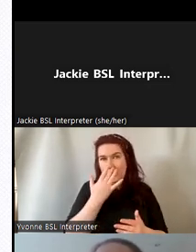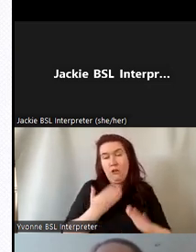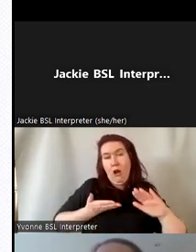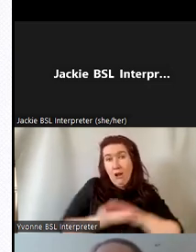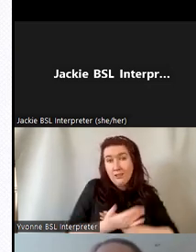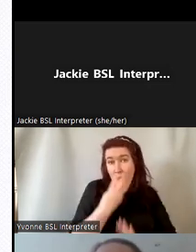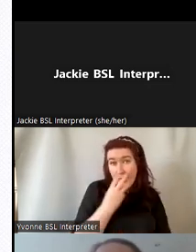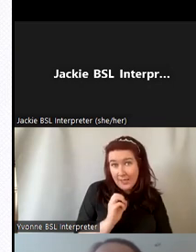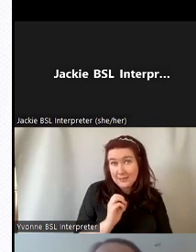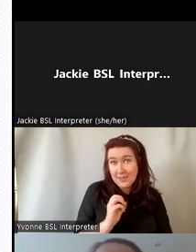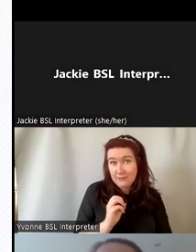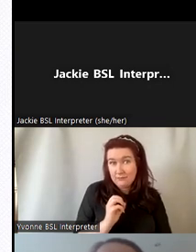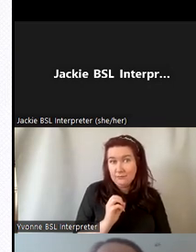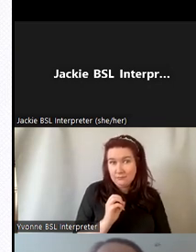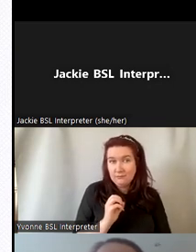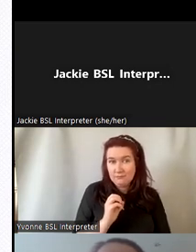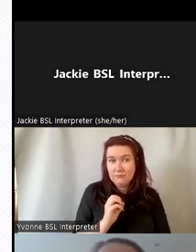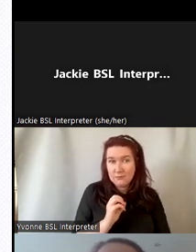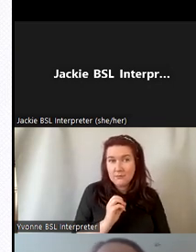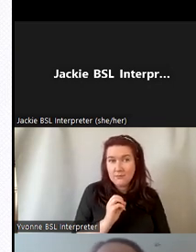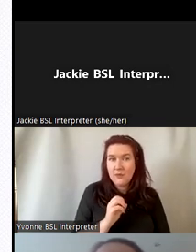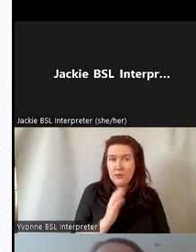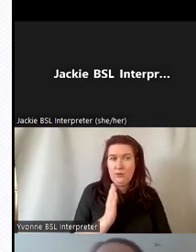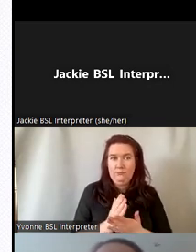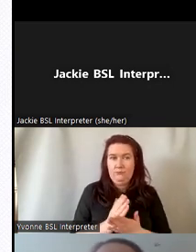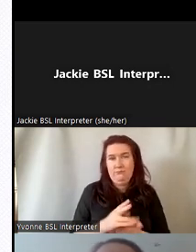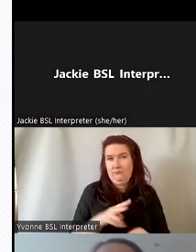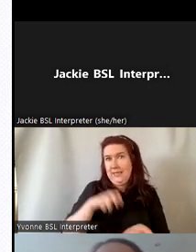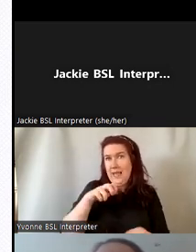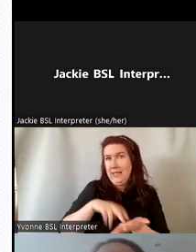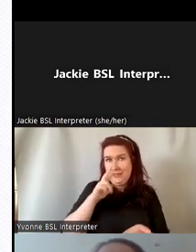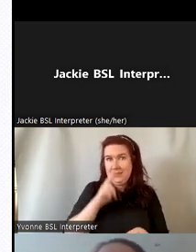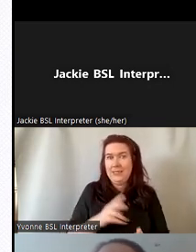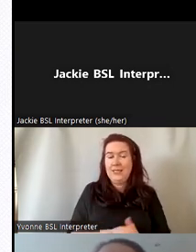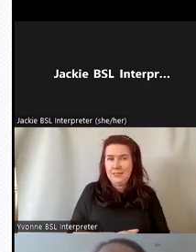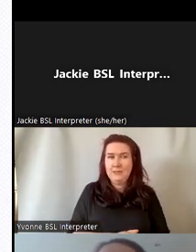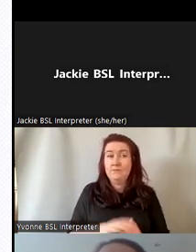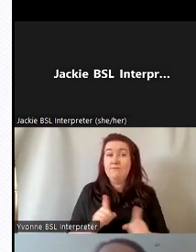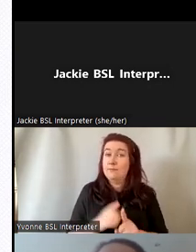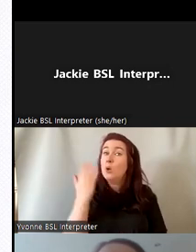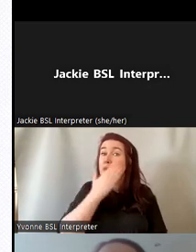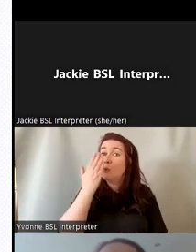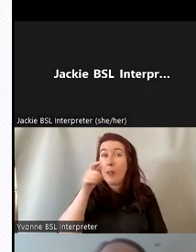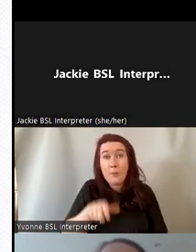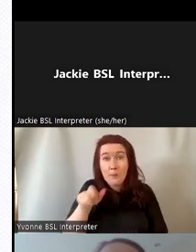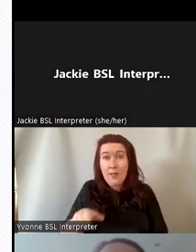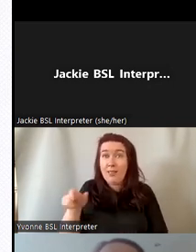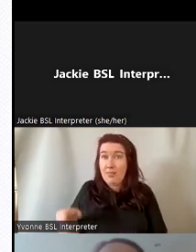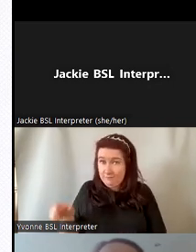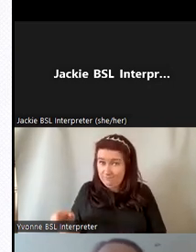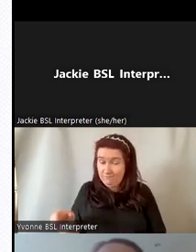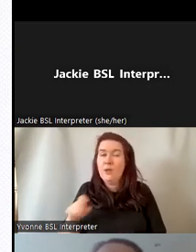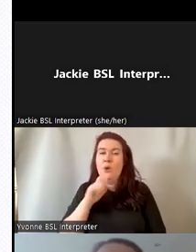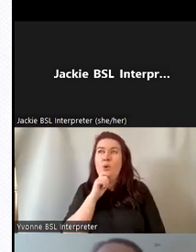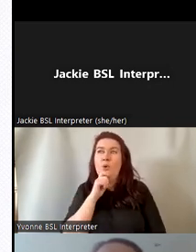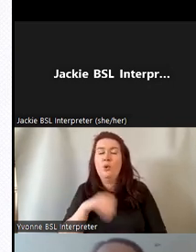target so this was really really um we were delighted by that and school pupils um and those in full or part